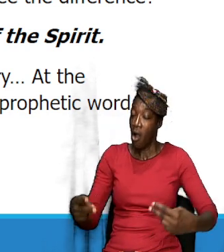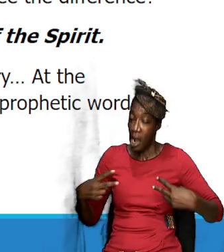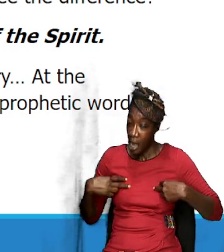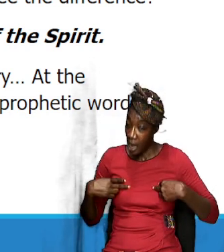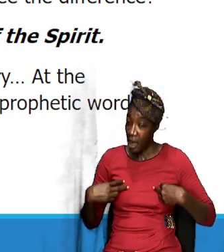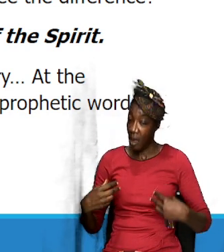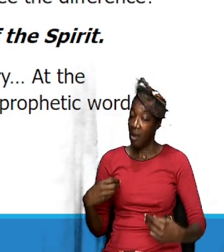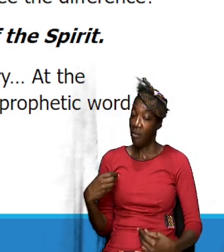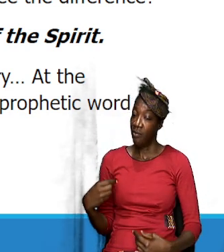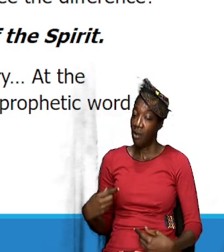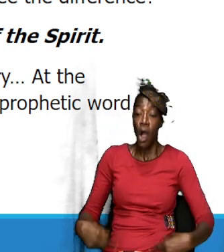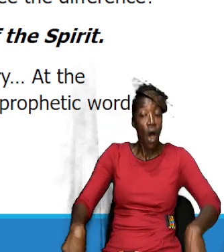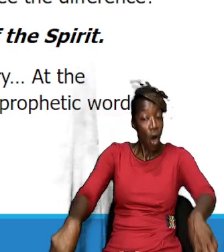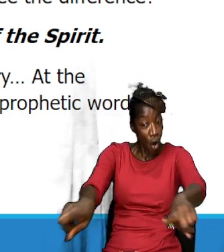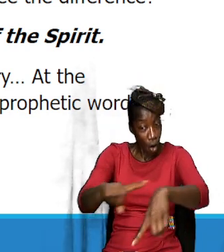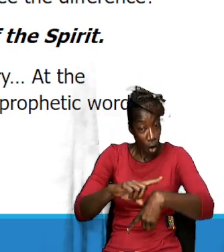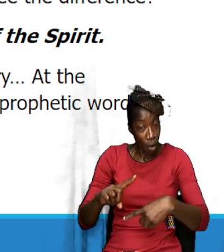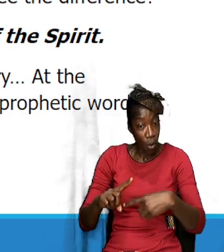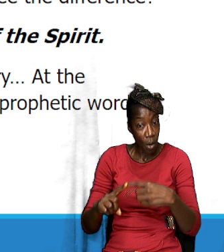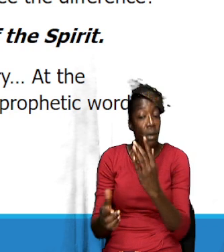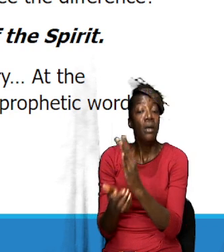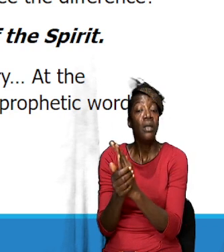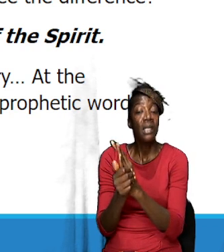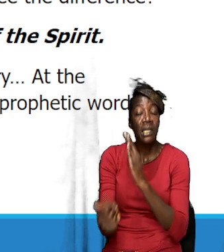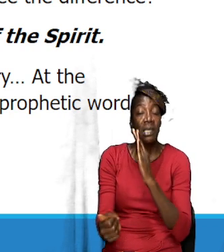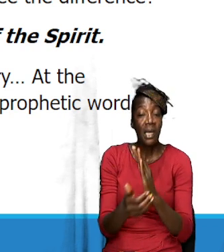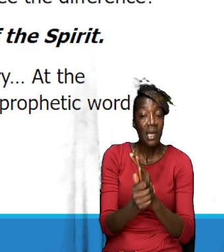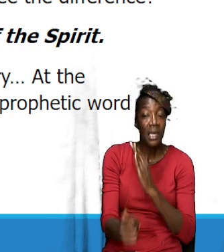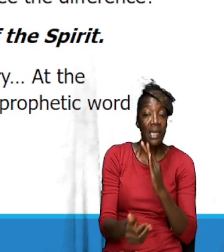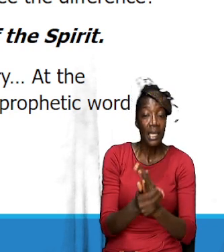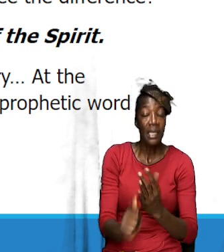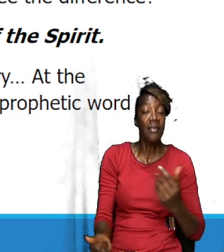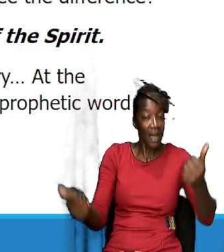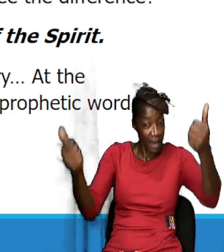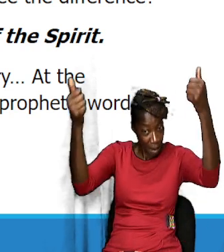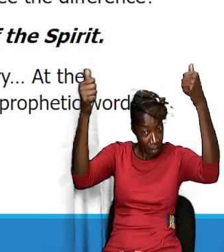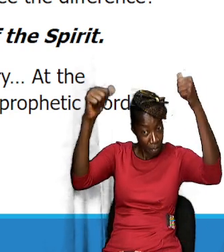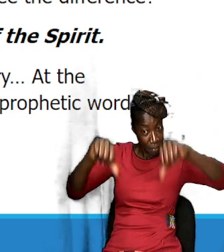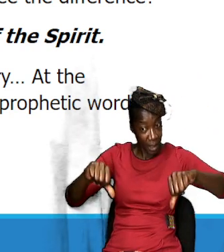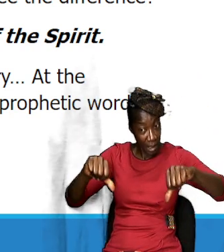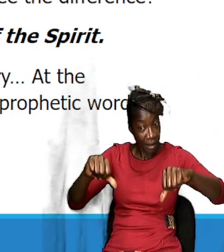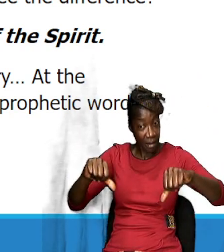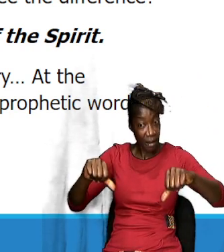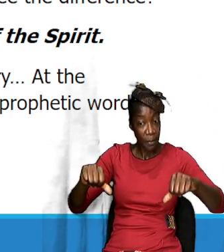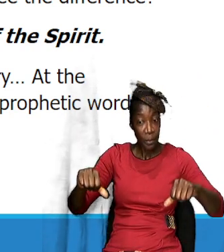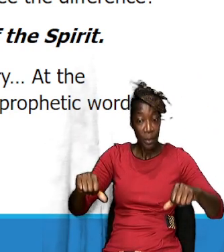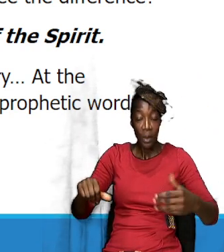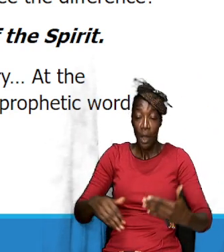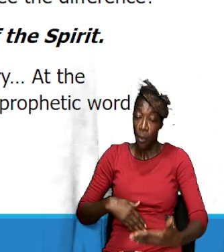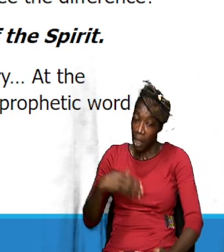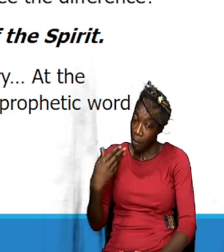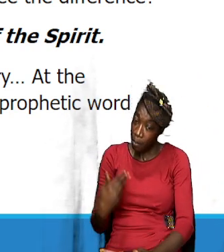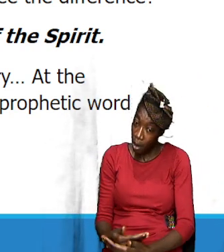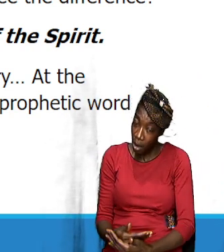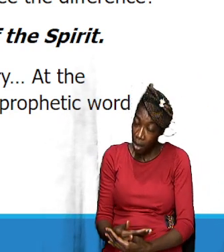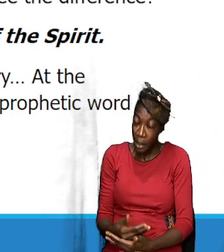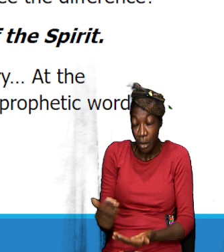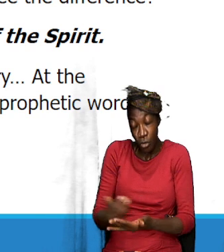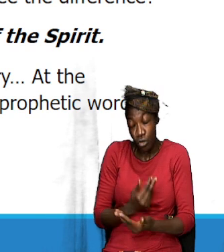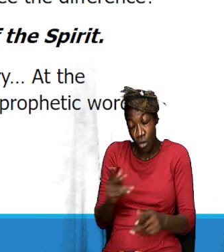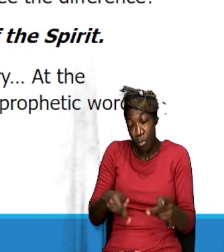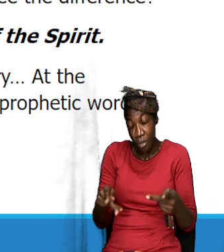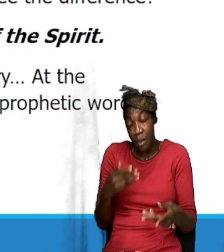talents and our own natural ability that we were born with. Some of us is good at